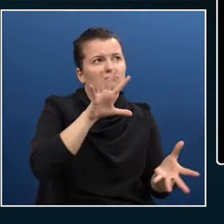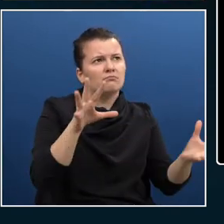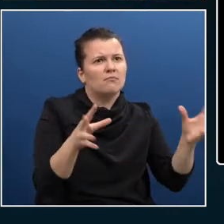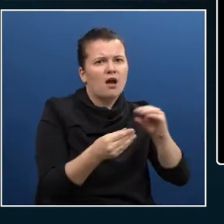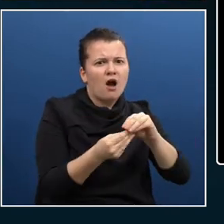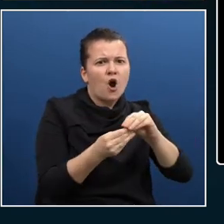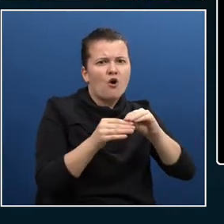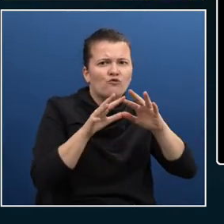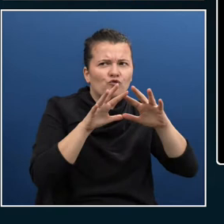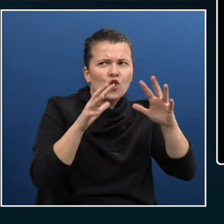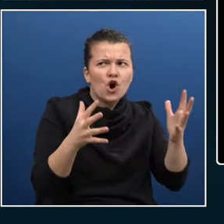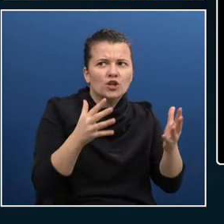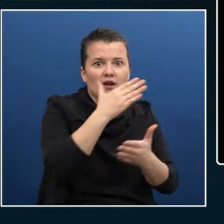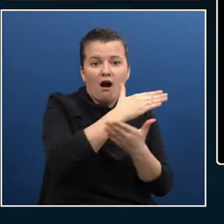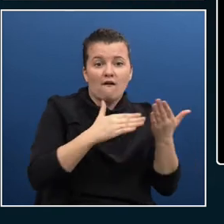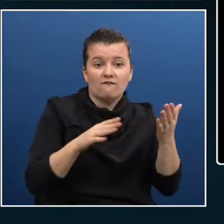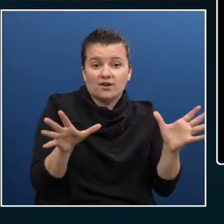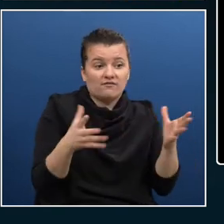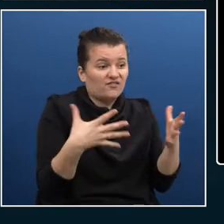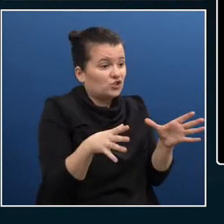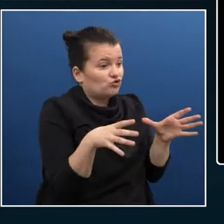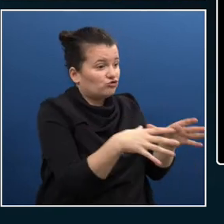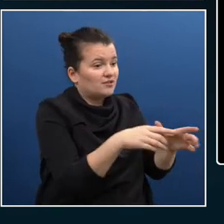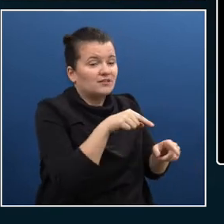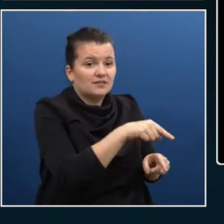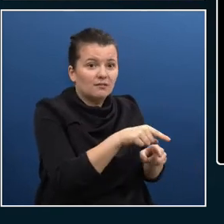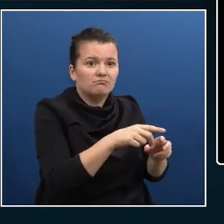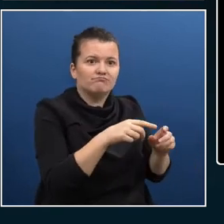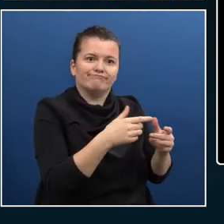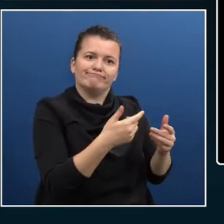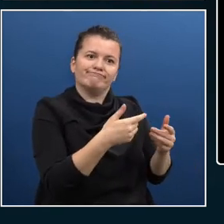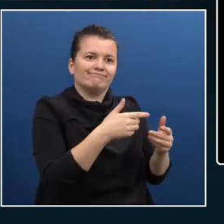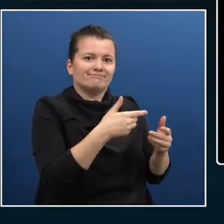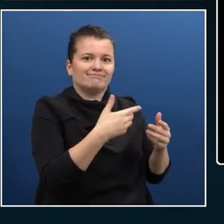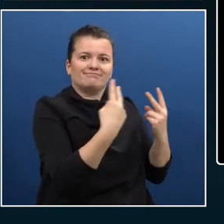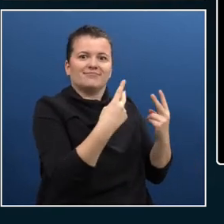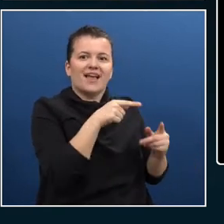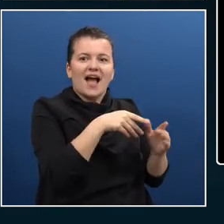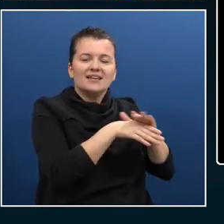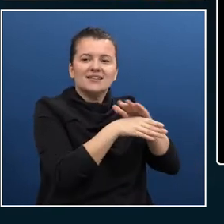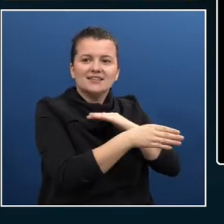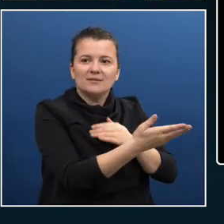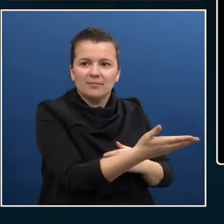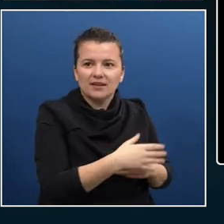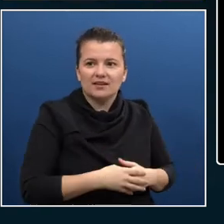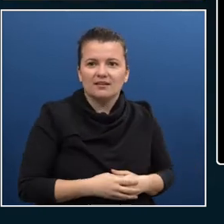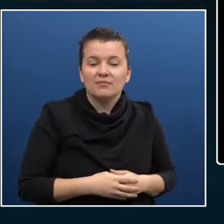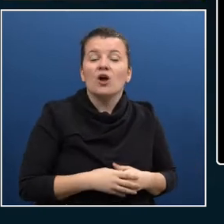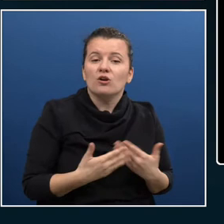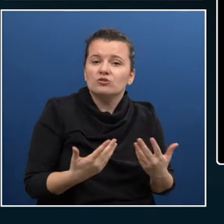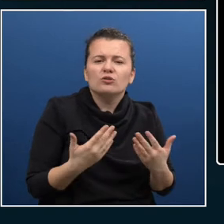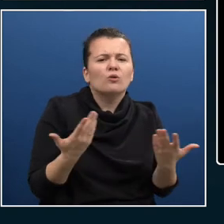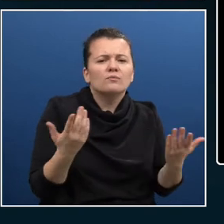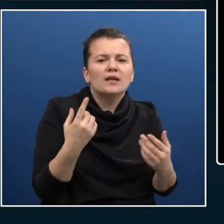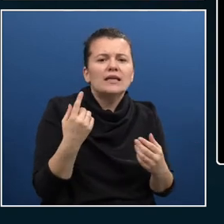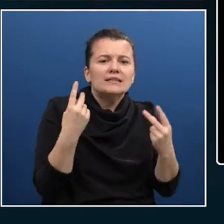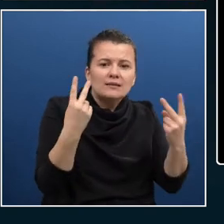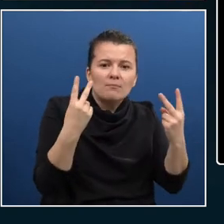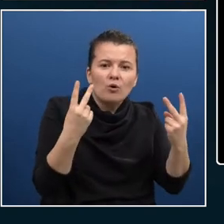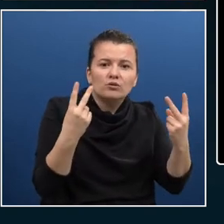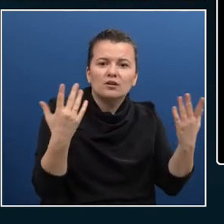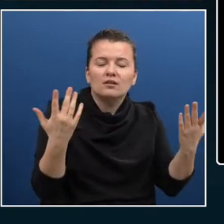how you can extend this and why this is important because now you can be innovative. You can approach these people,